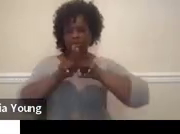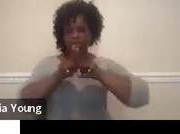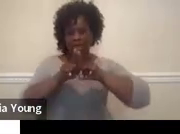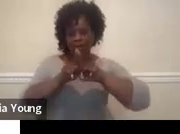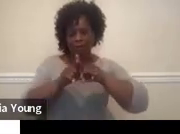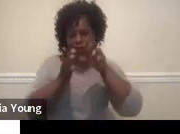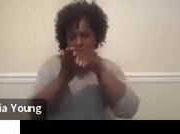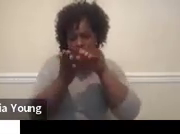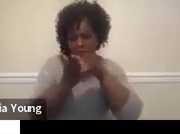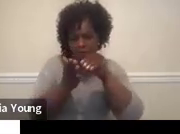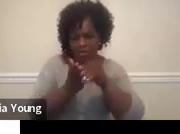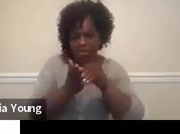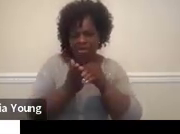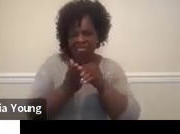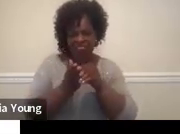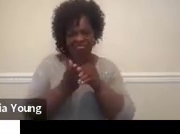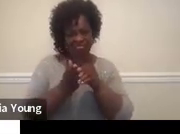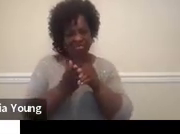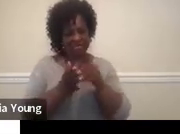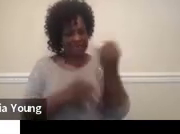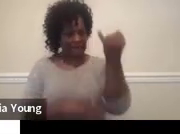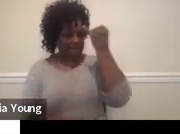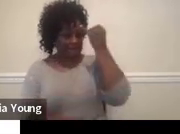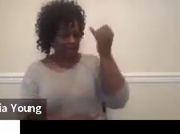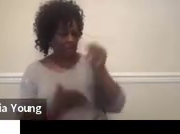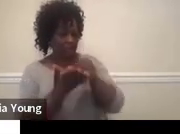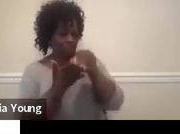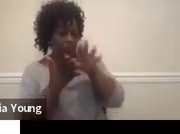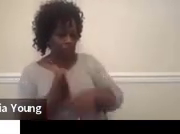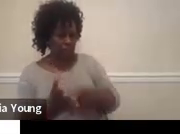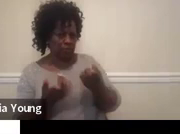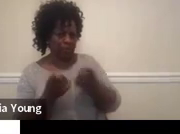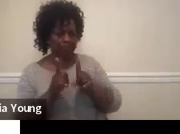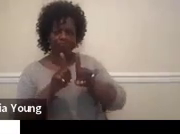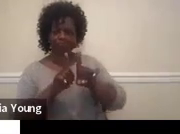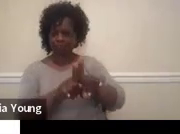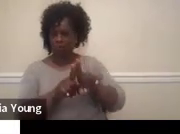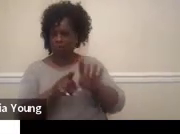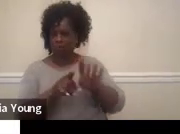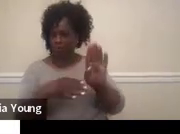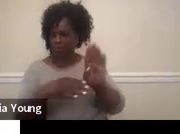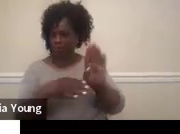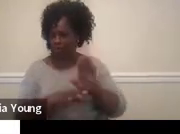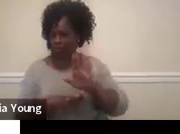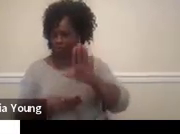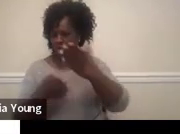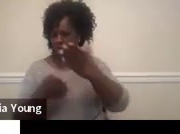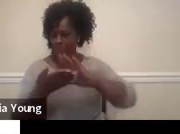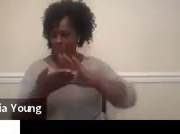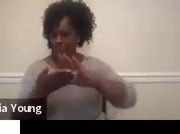you know, something along those lines with your kids, with, you know, businesses in your community.